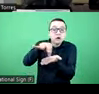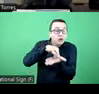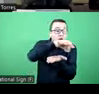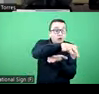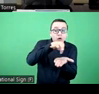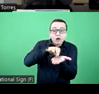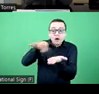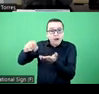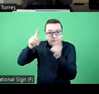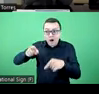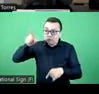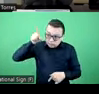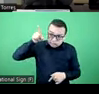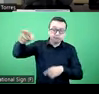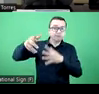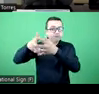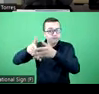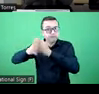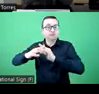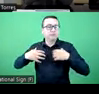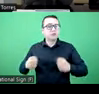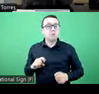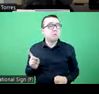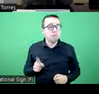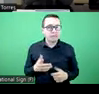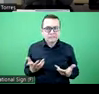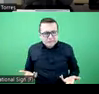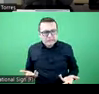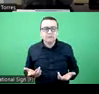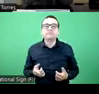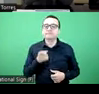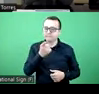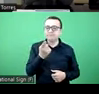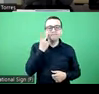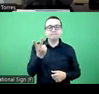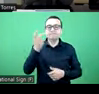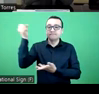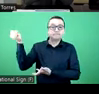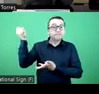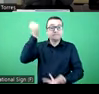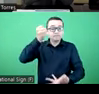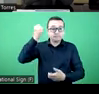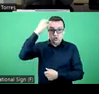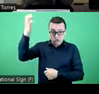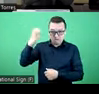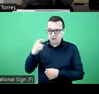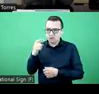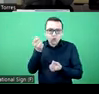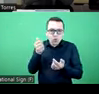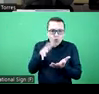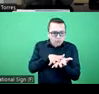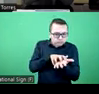people live in isolated territories. Regarding the use of public funds,